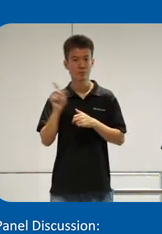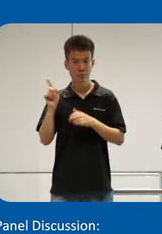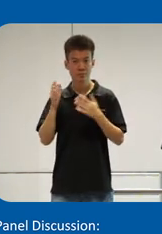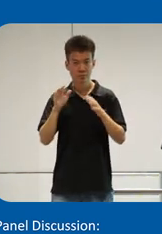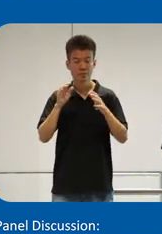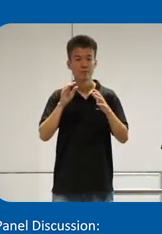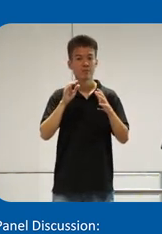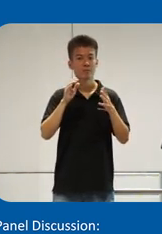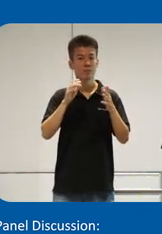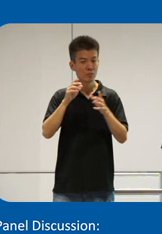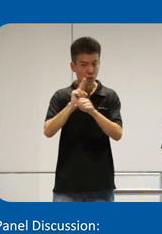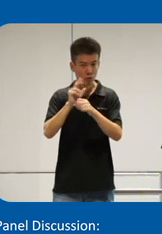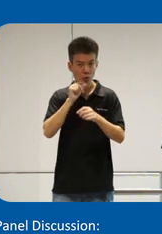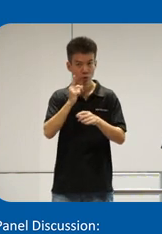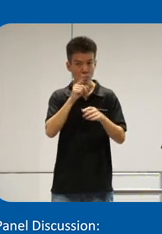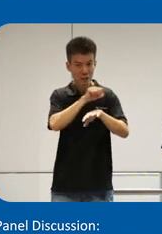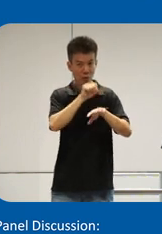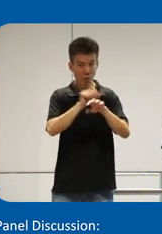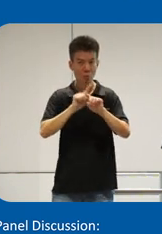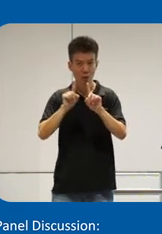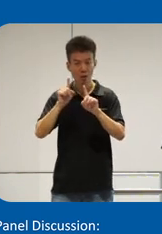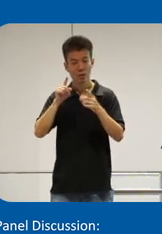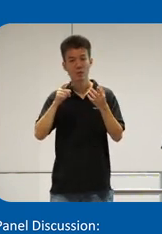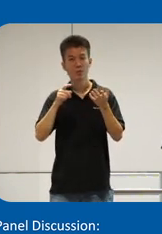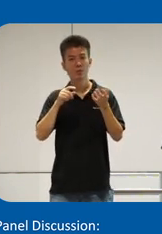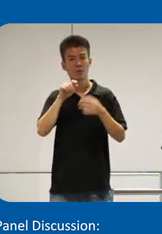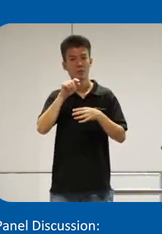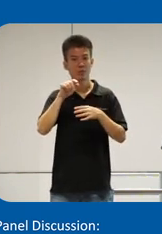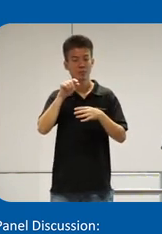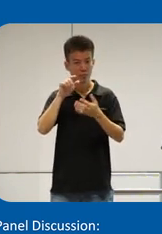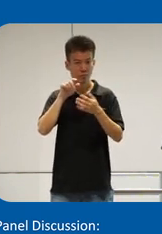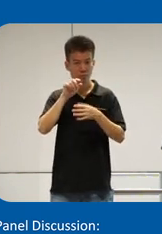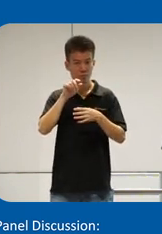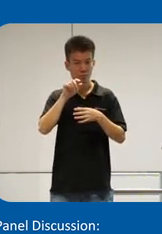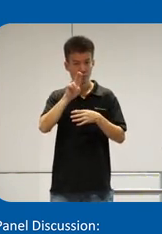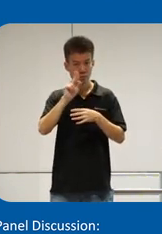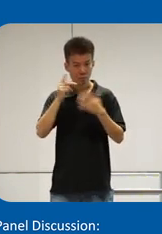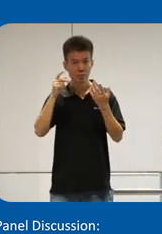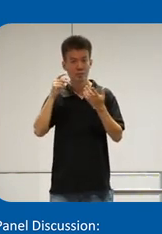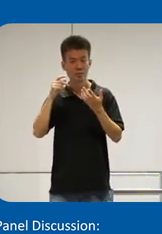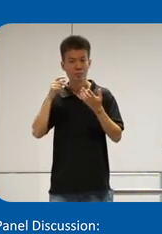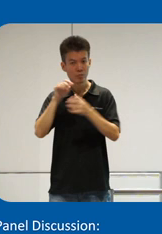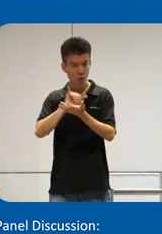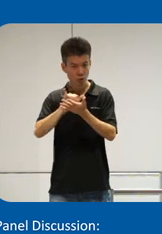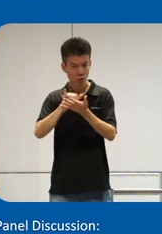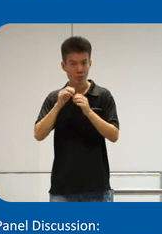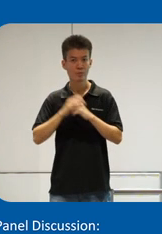actually been deployed not only in Singapore, but LA, Madrid, New York. Okay.